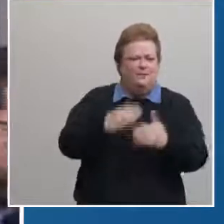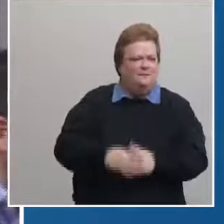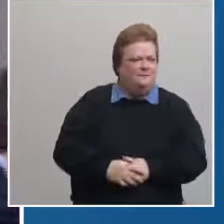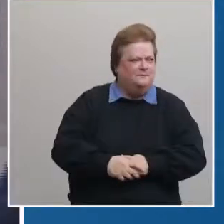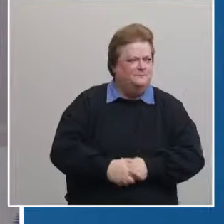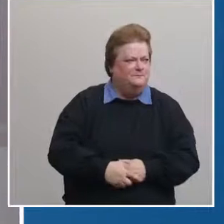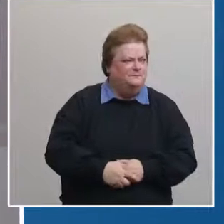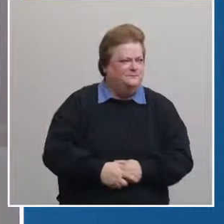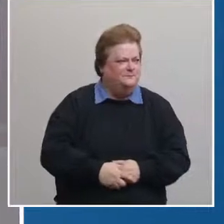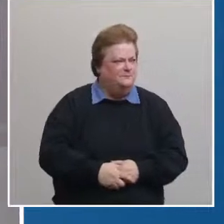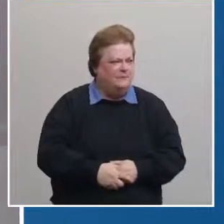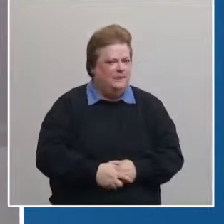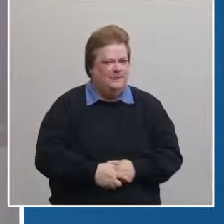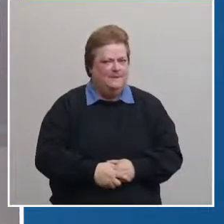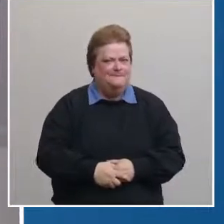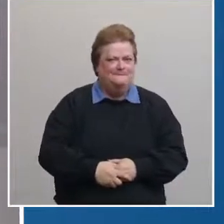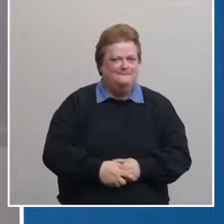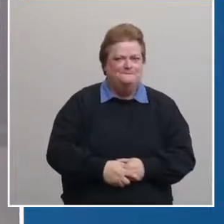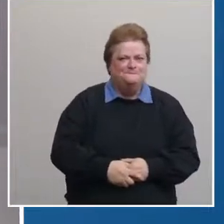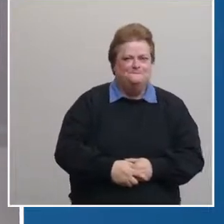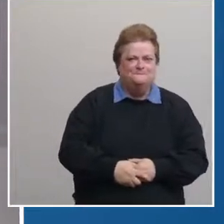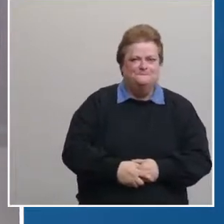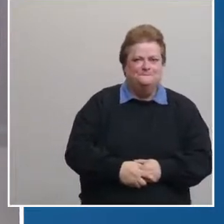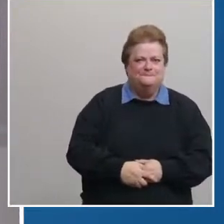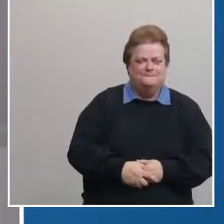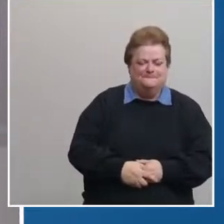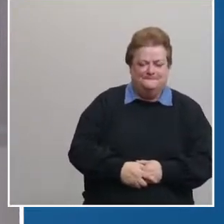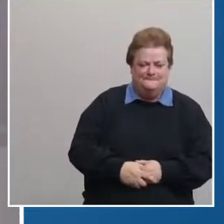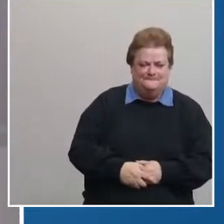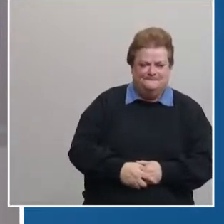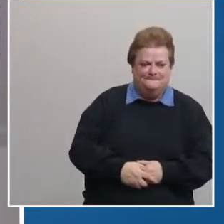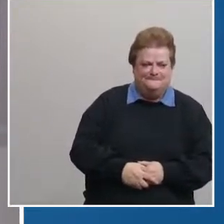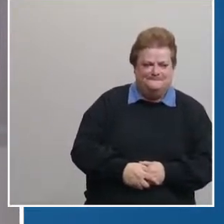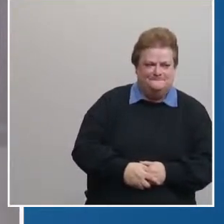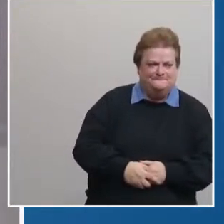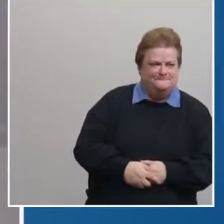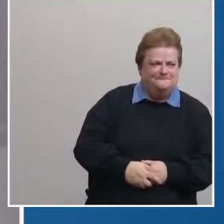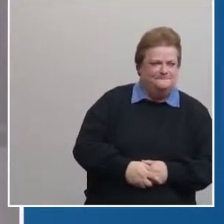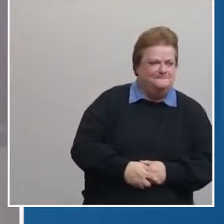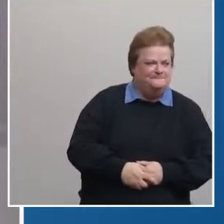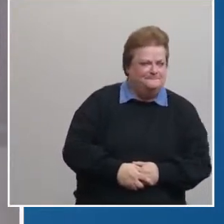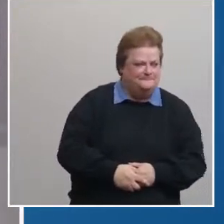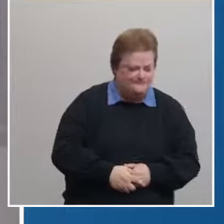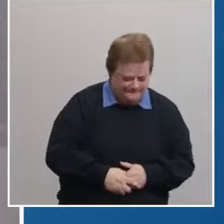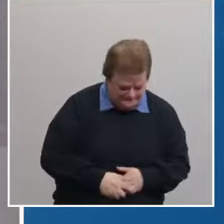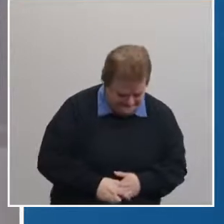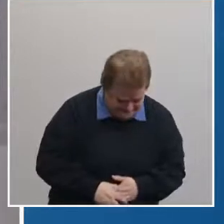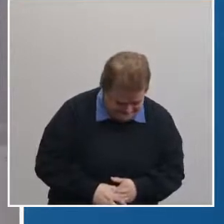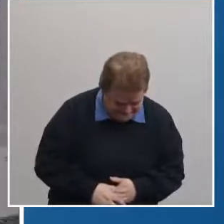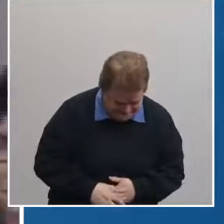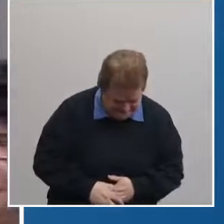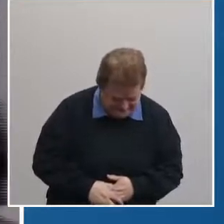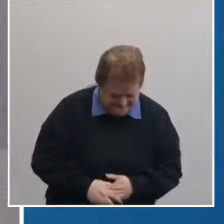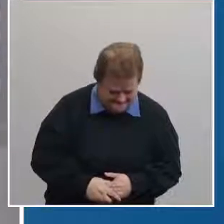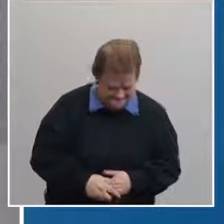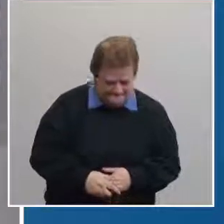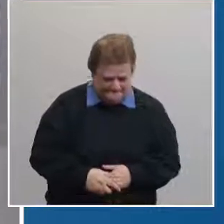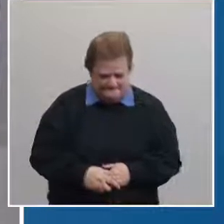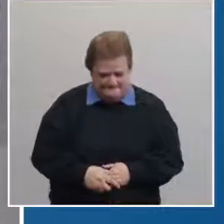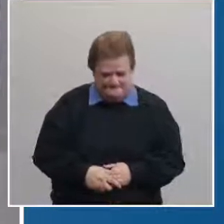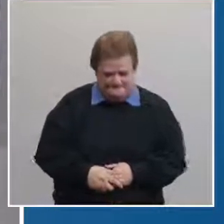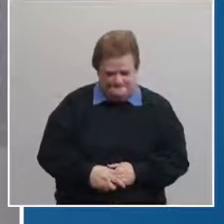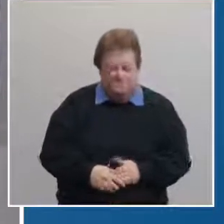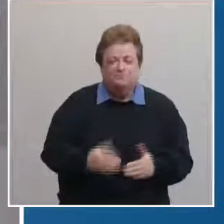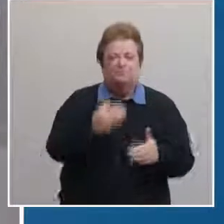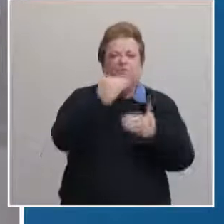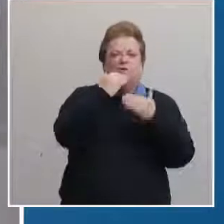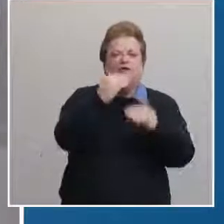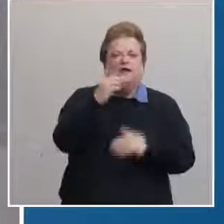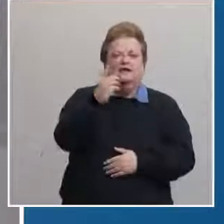thank